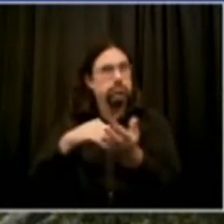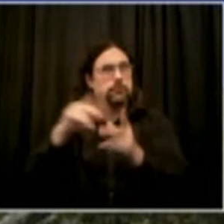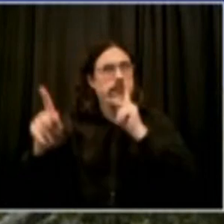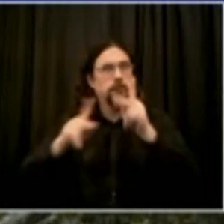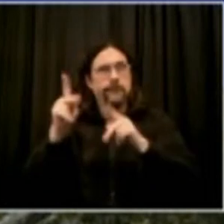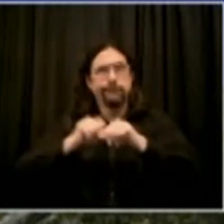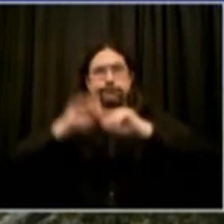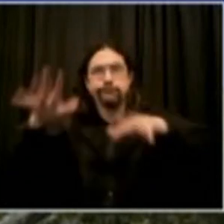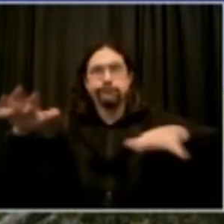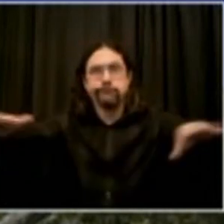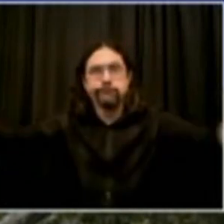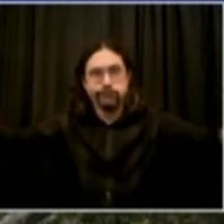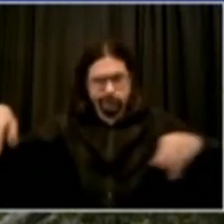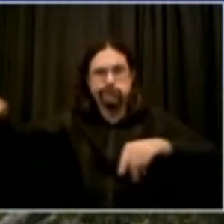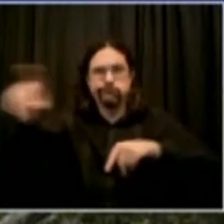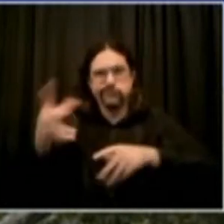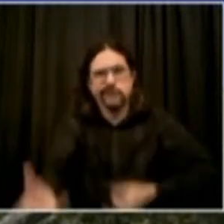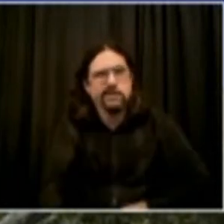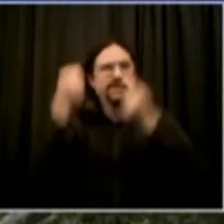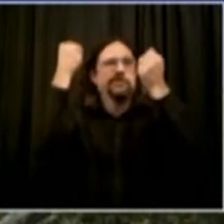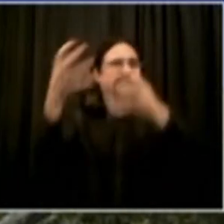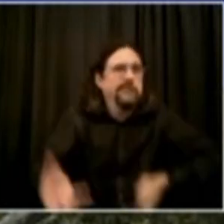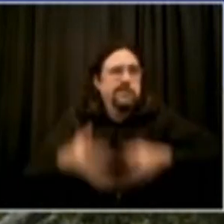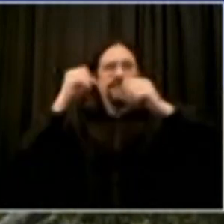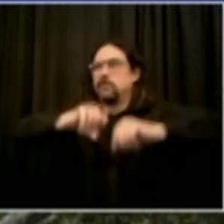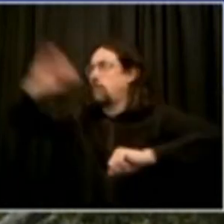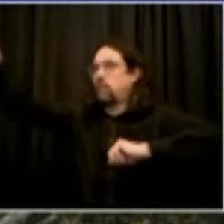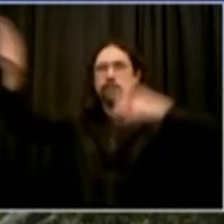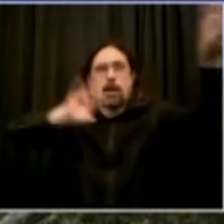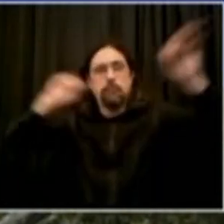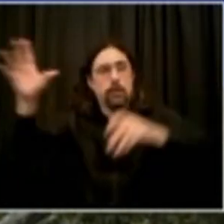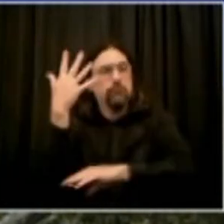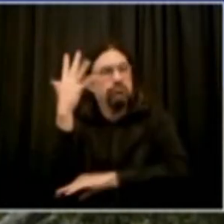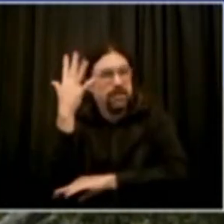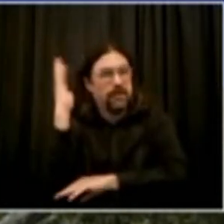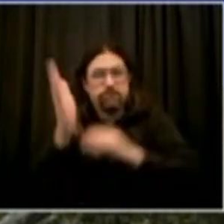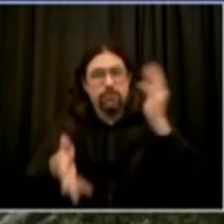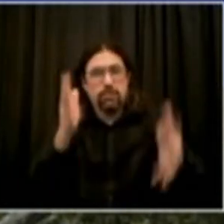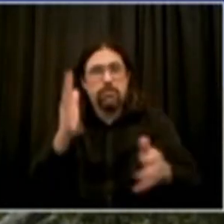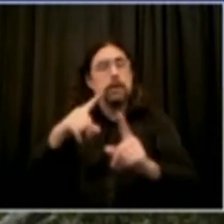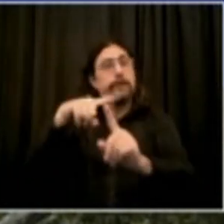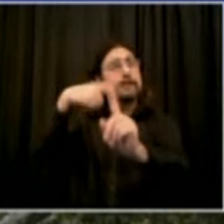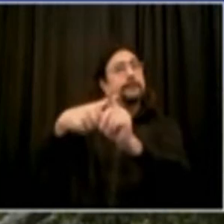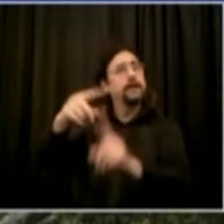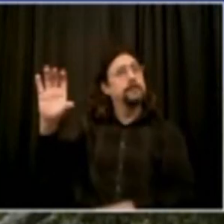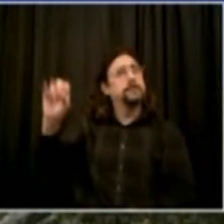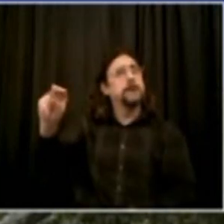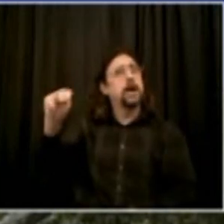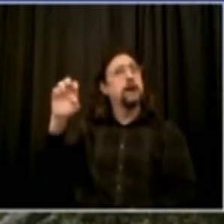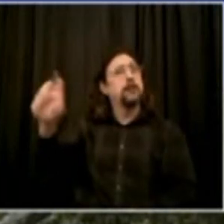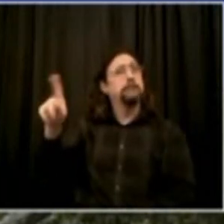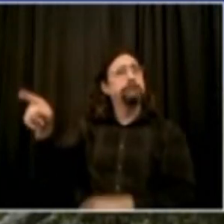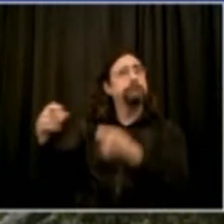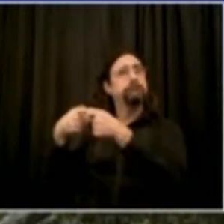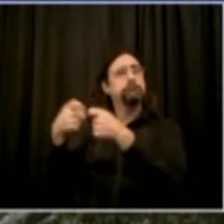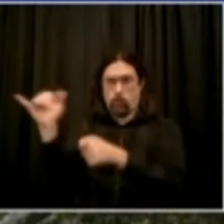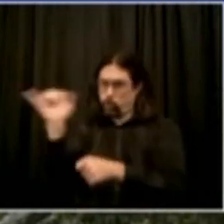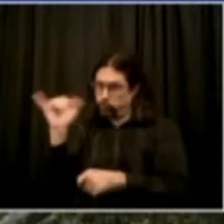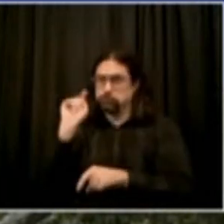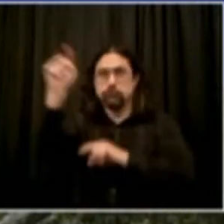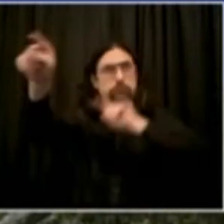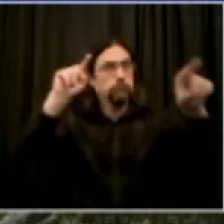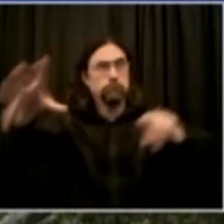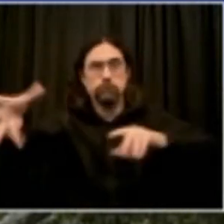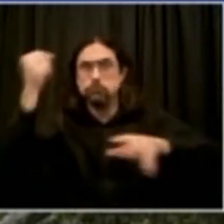is safety. There are still places where there are real safety issues because of downed power lines. That has to be the priority to get those lines secured, protect people's lives.